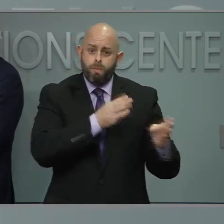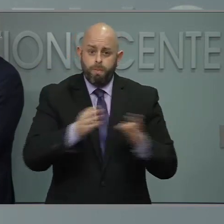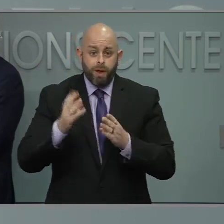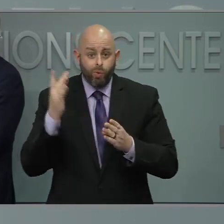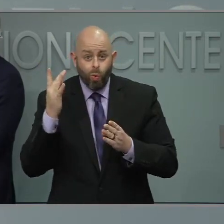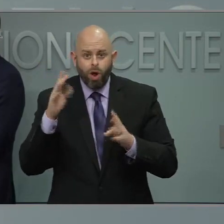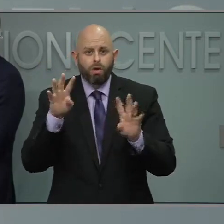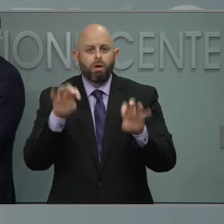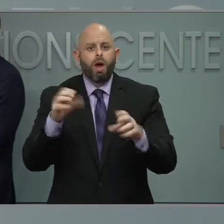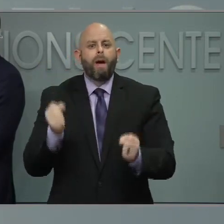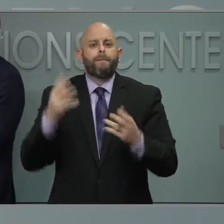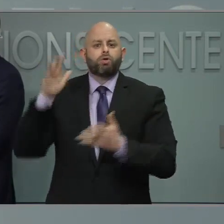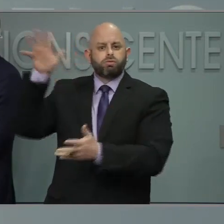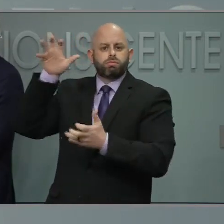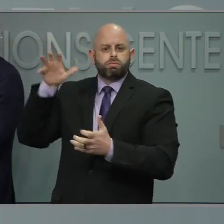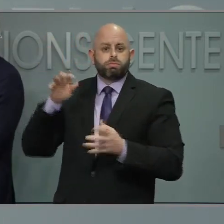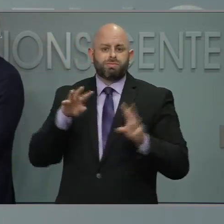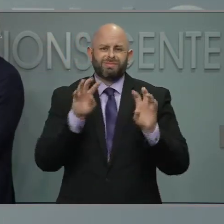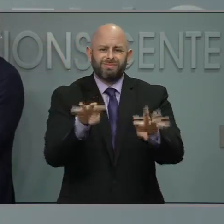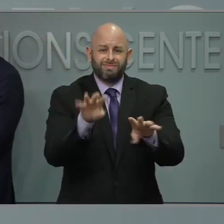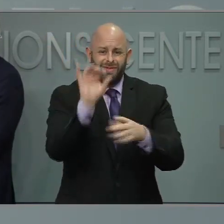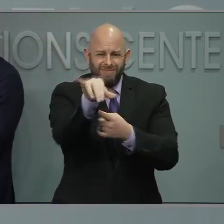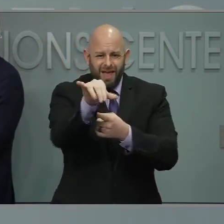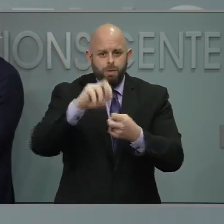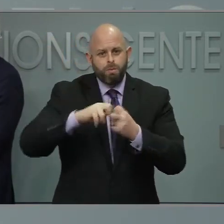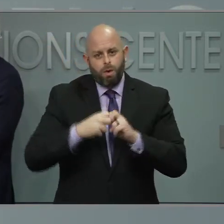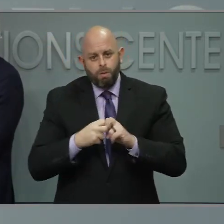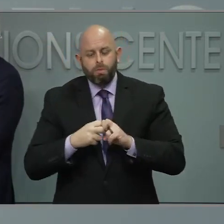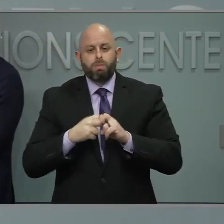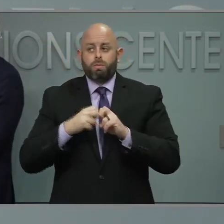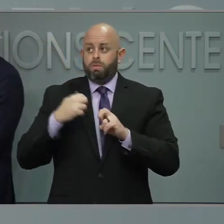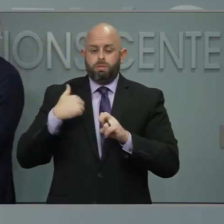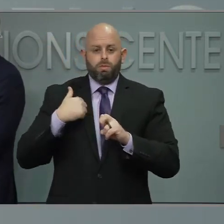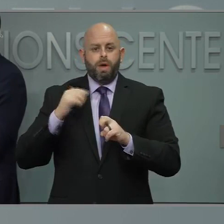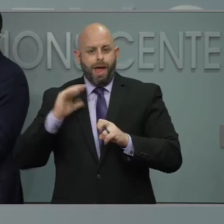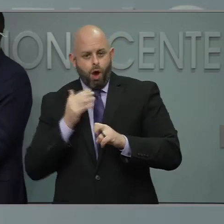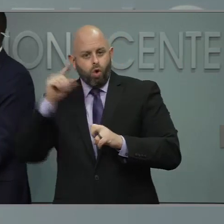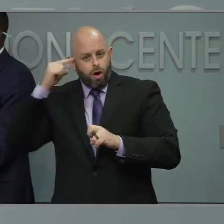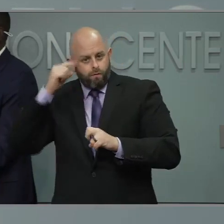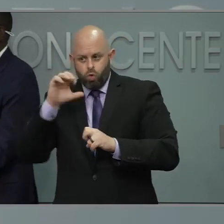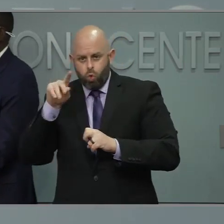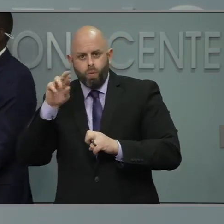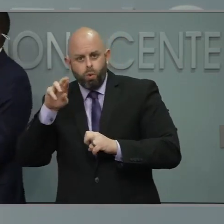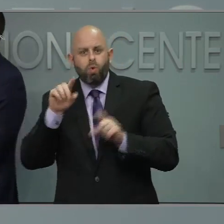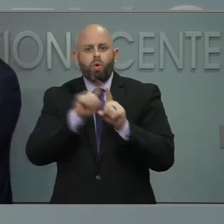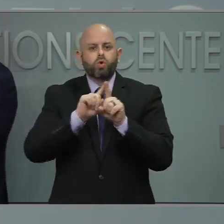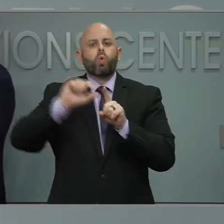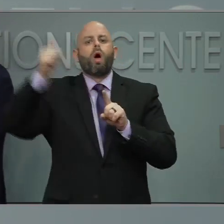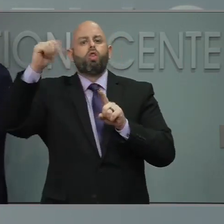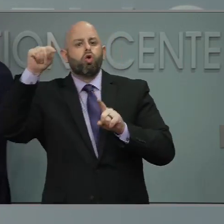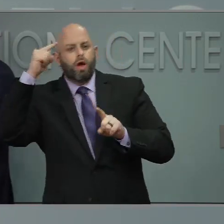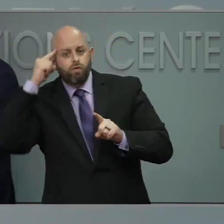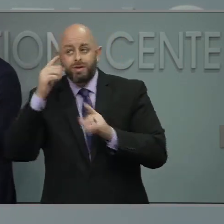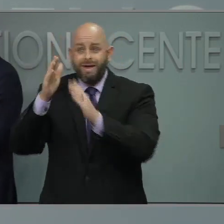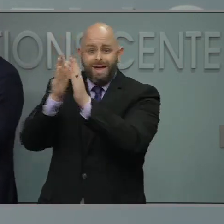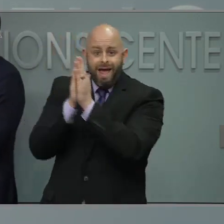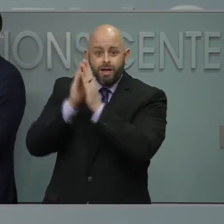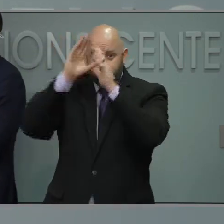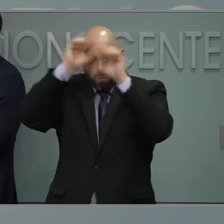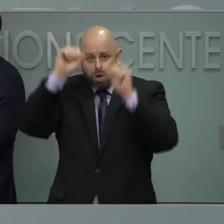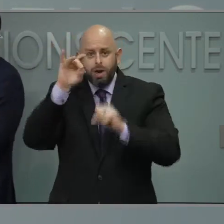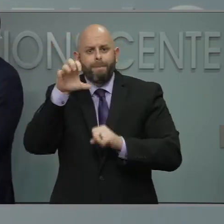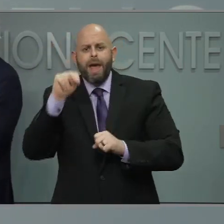Governor Cooper, as well as a number of other governors, has asked the Biden administration to give us more of a window into what does